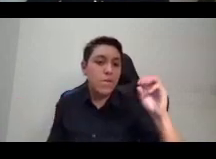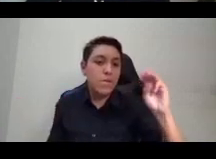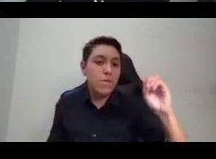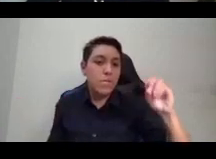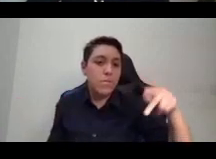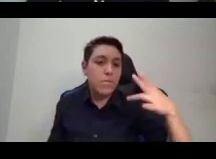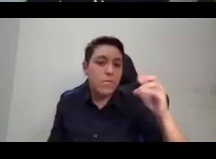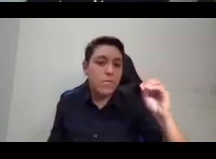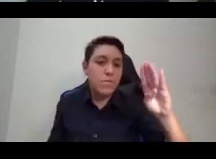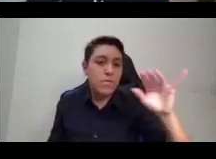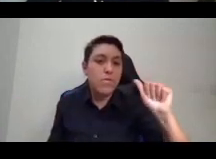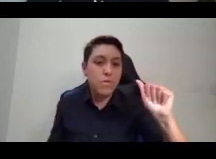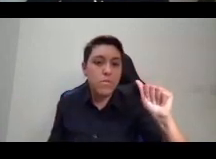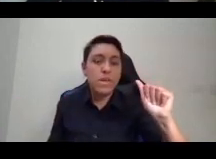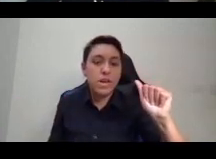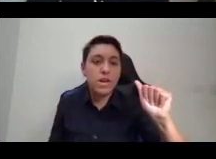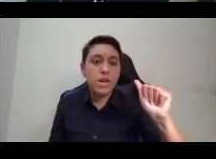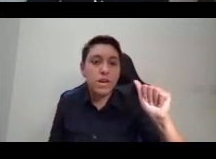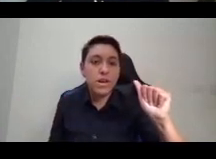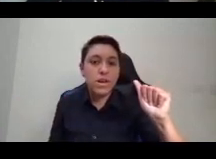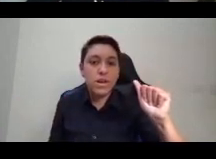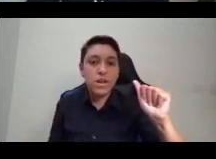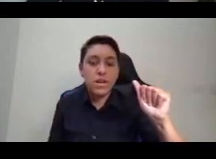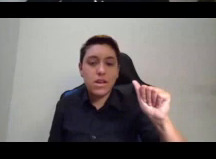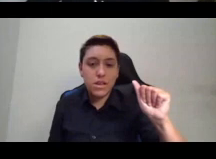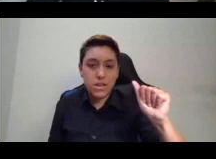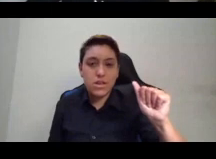and heterosexuality have